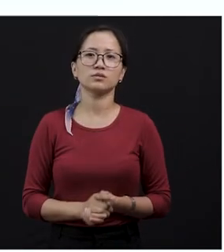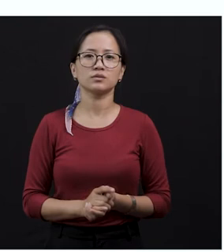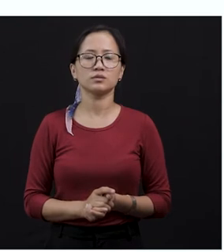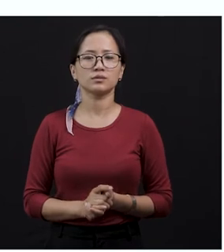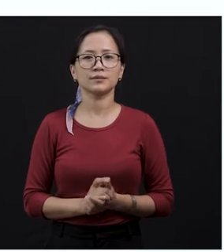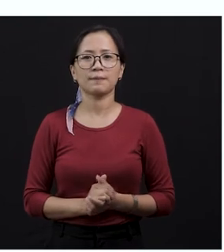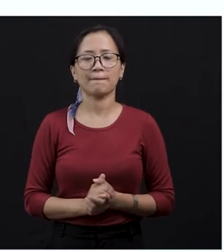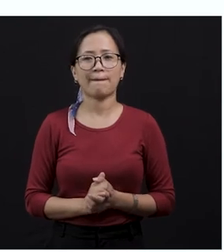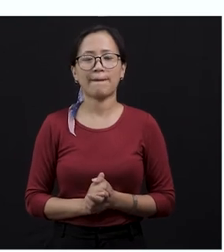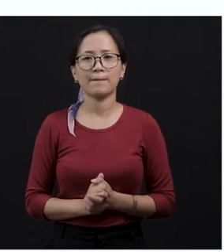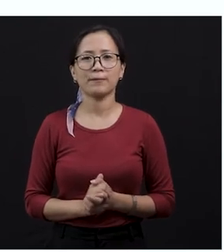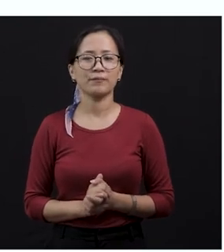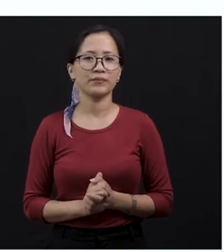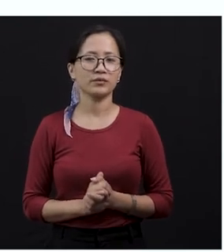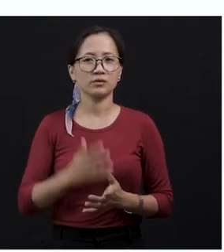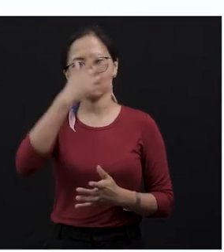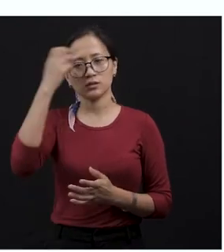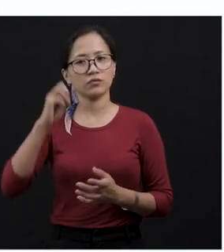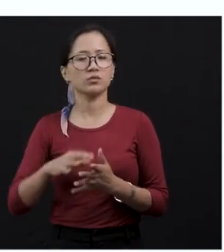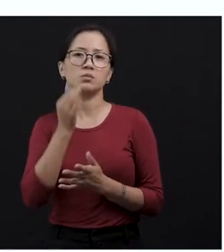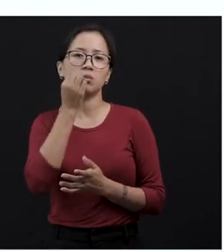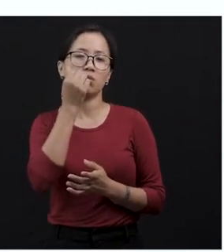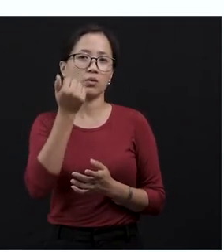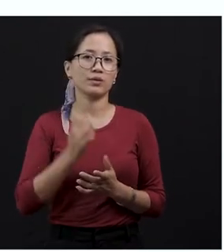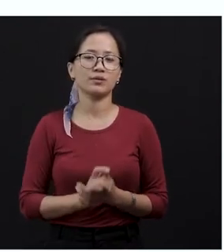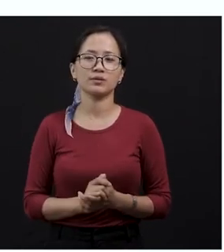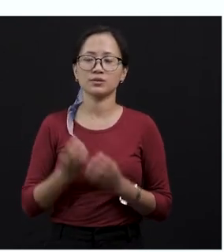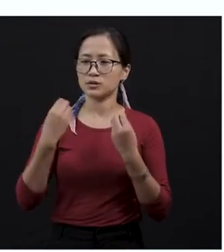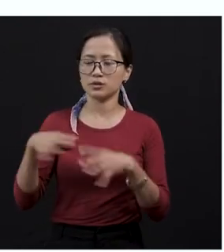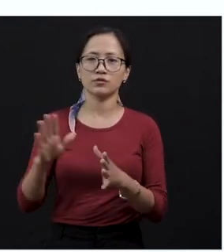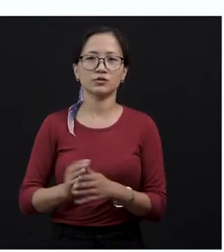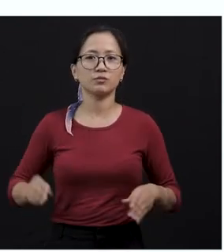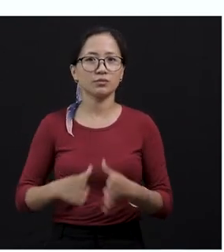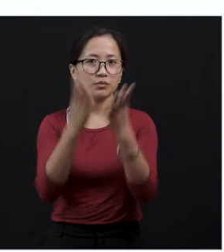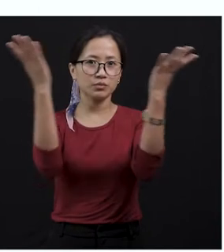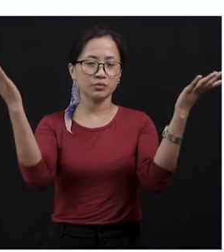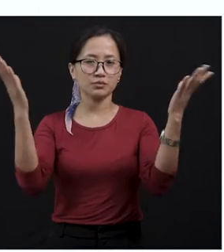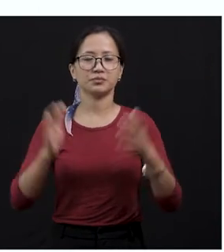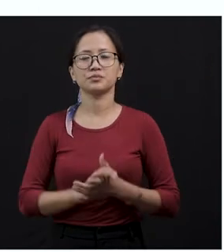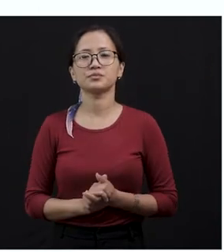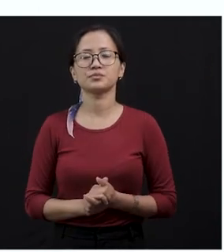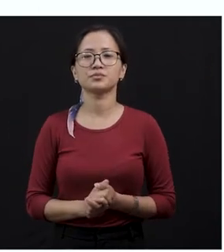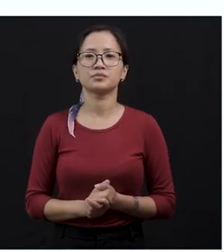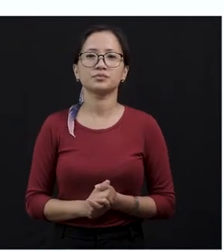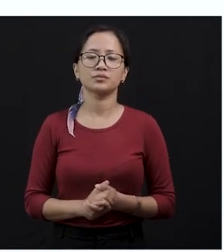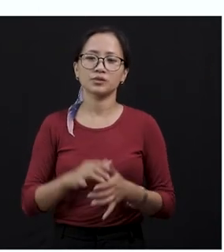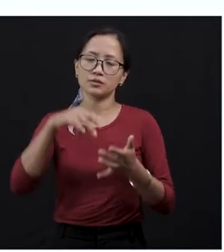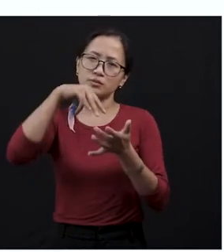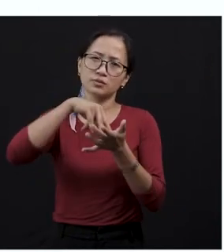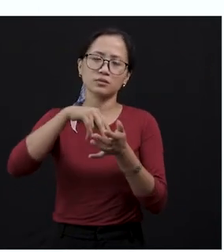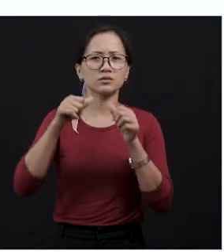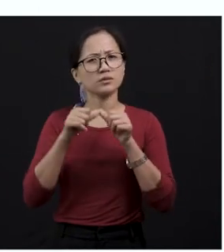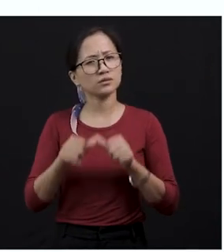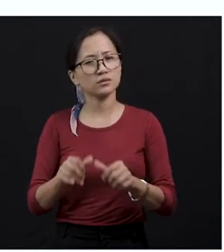the battle begins. And the boy, don't forget the boy that we left on the banyan tree, okay? The boy is still standing,